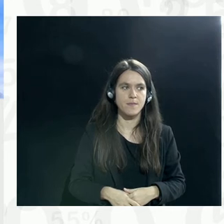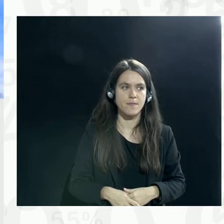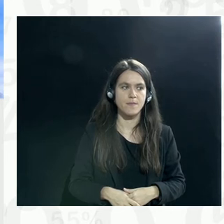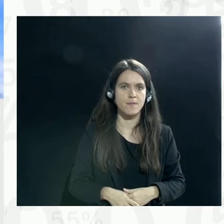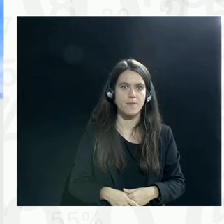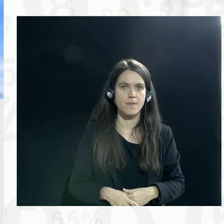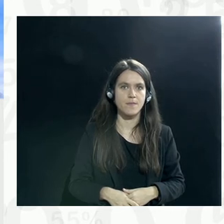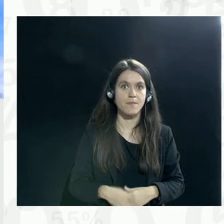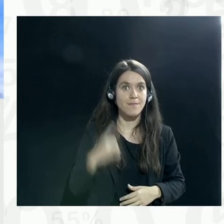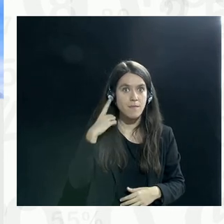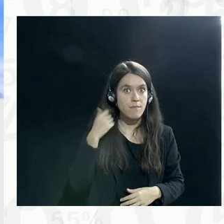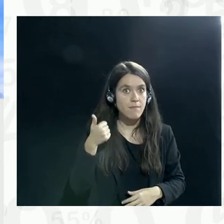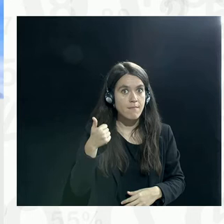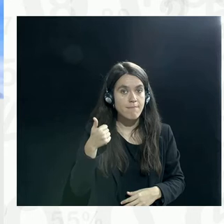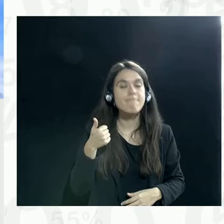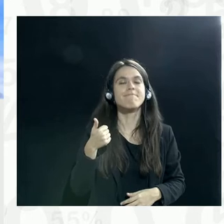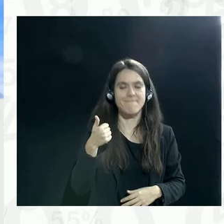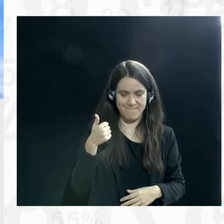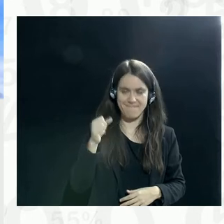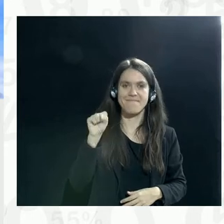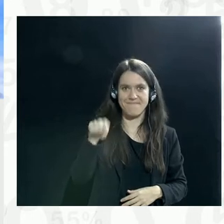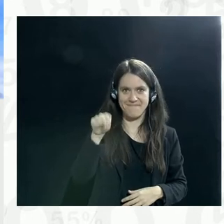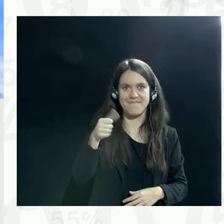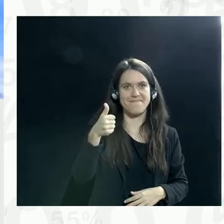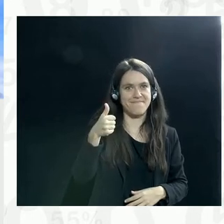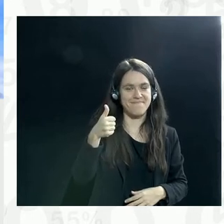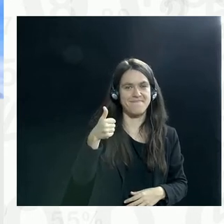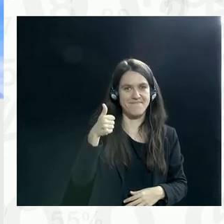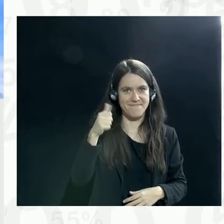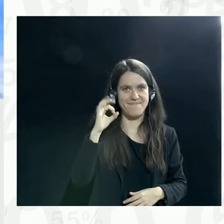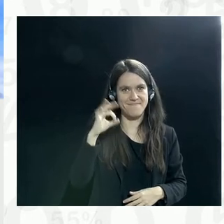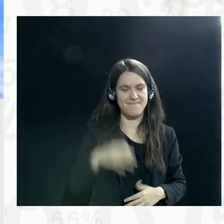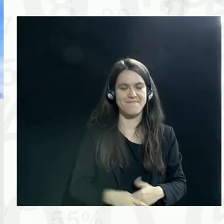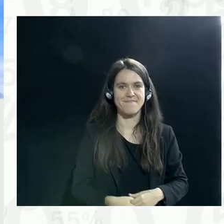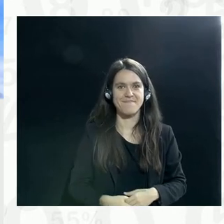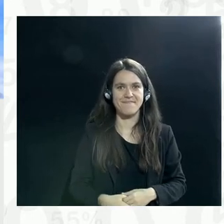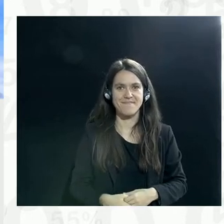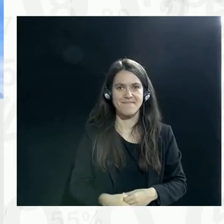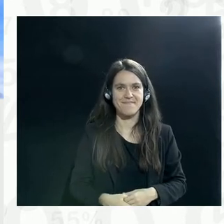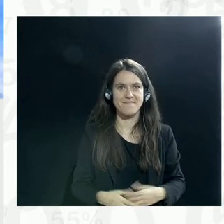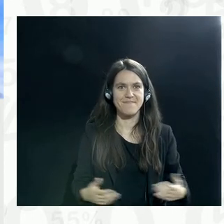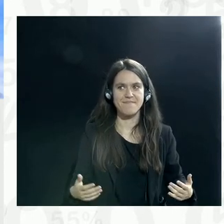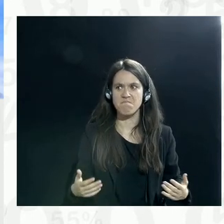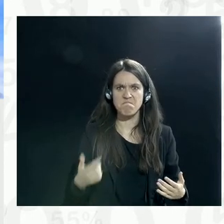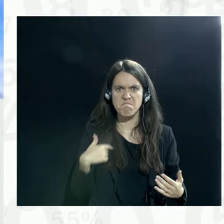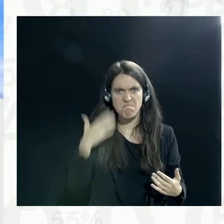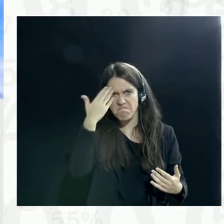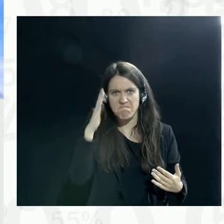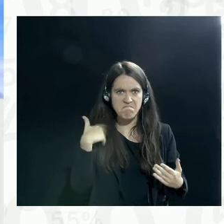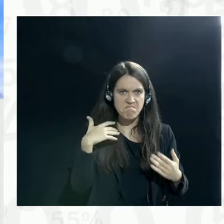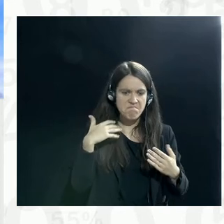Can you hear me now? Yeah, that's much better. Yes. Okay. I don't know what happened there, but